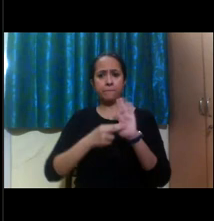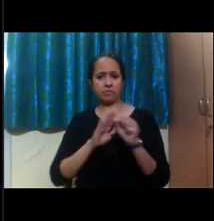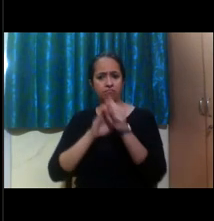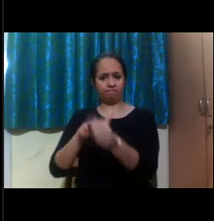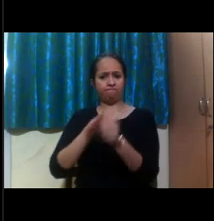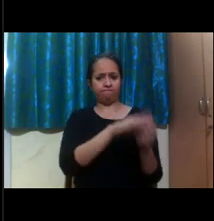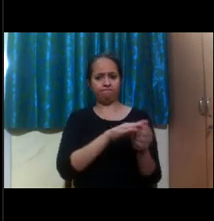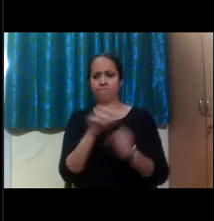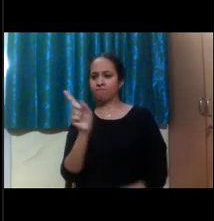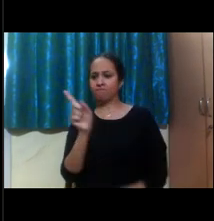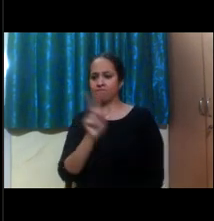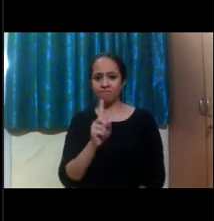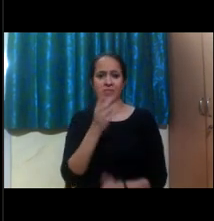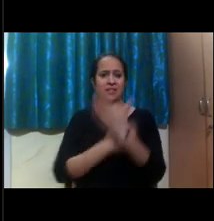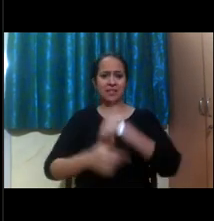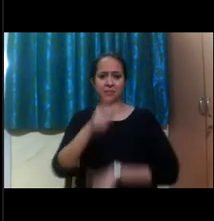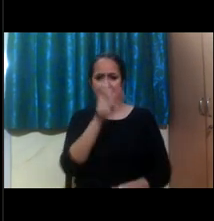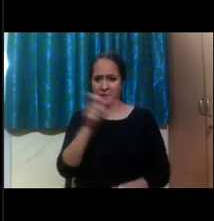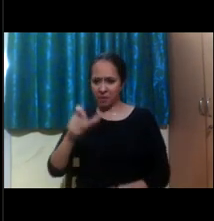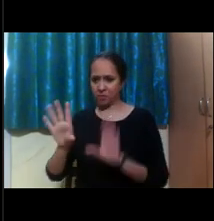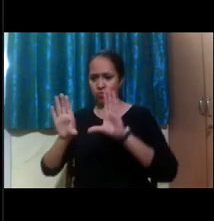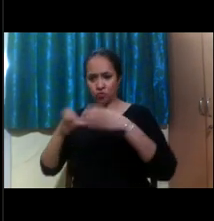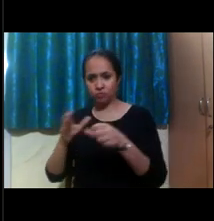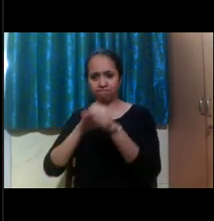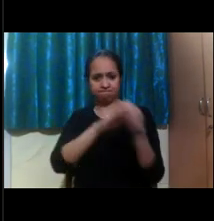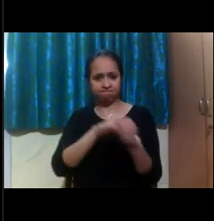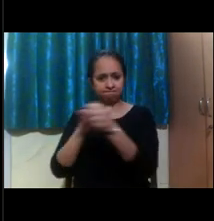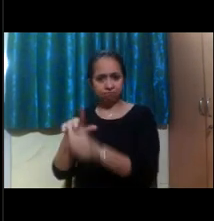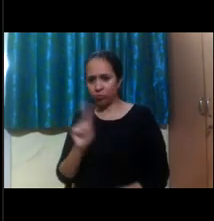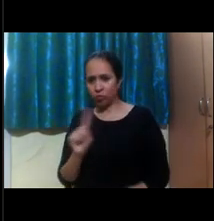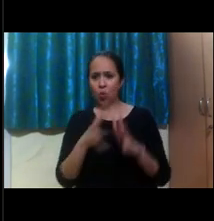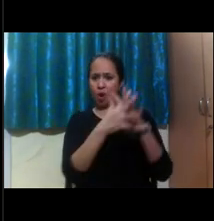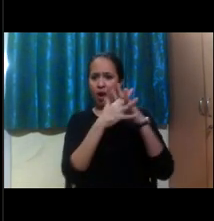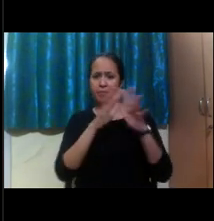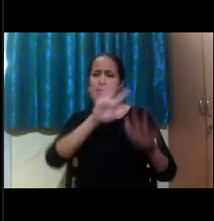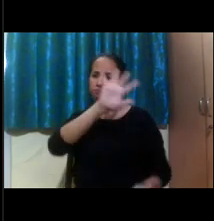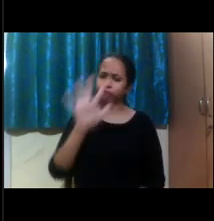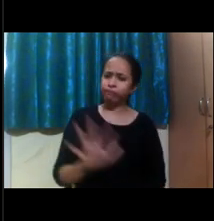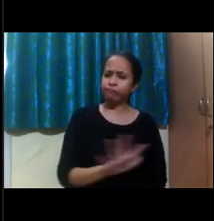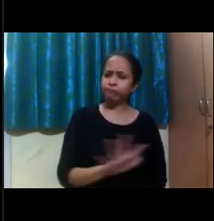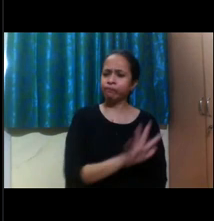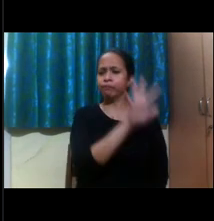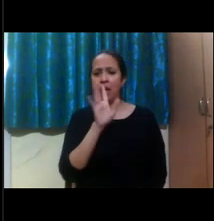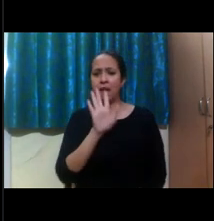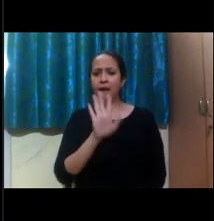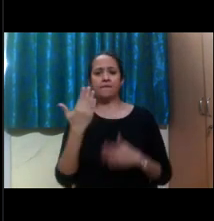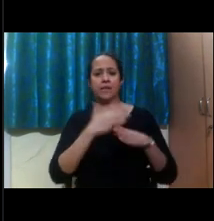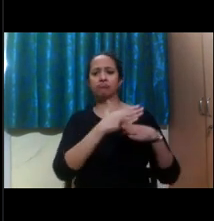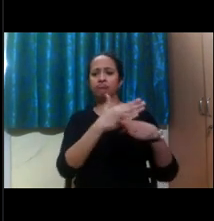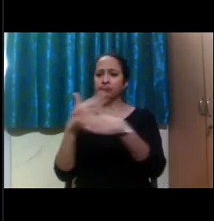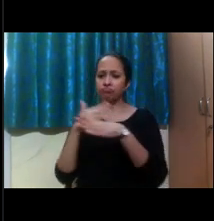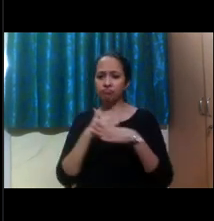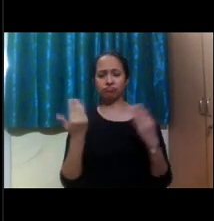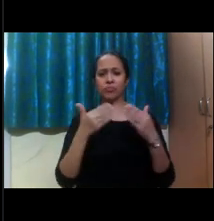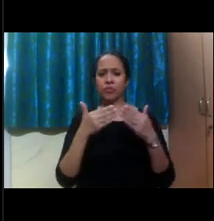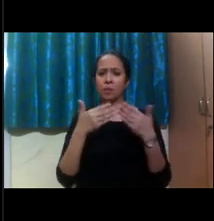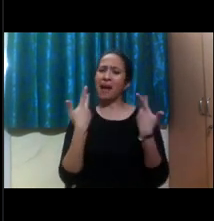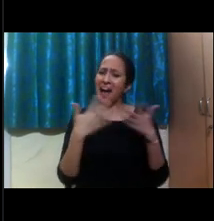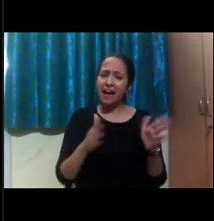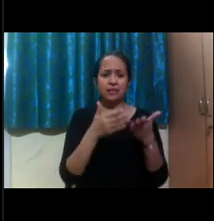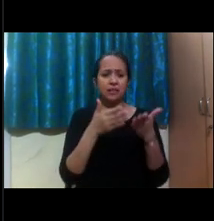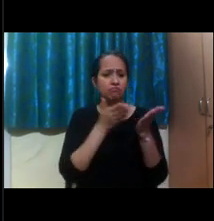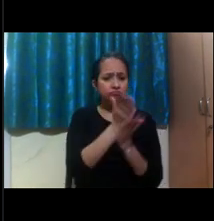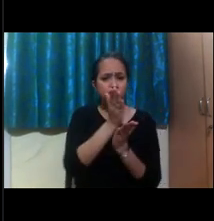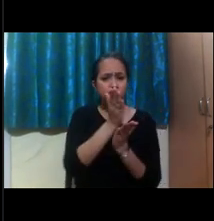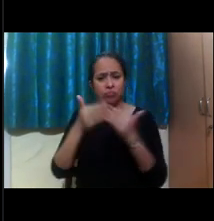with disabilities all across the U.S. And it promised to open up all aspects of American life to